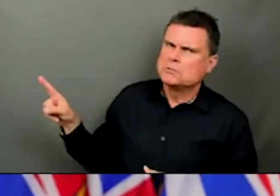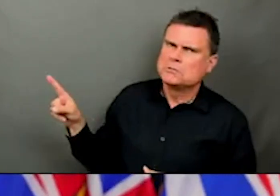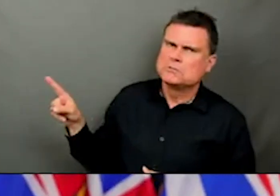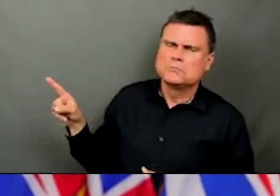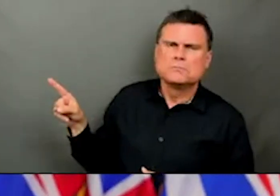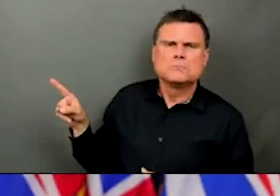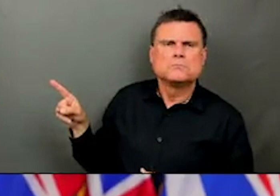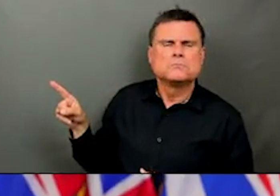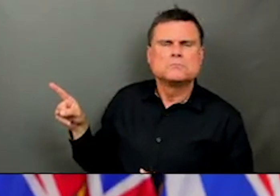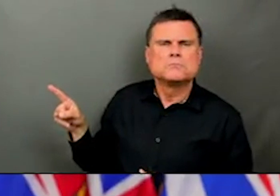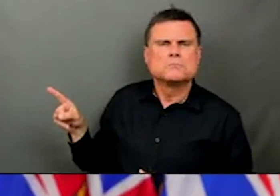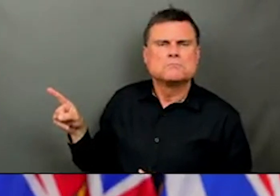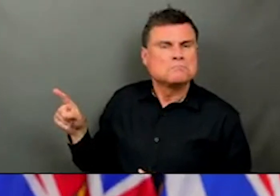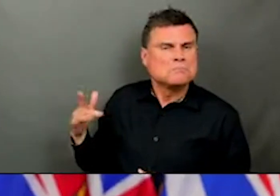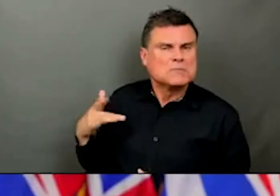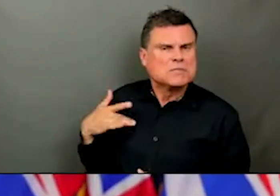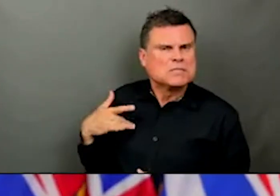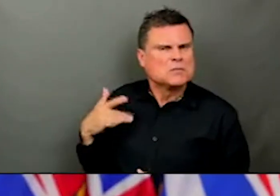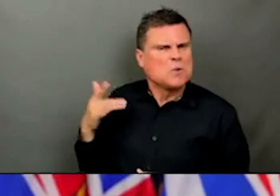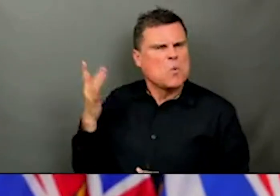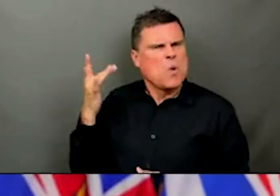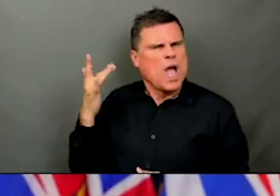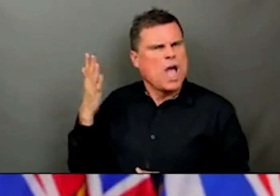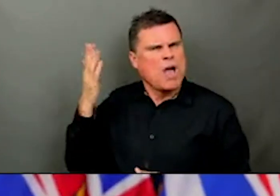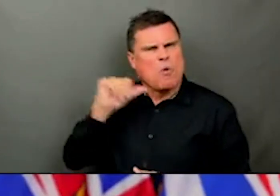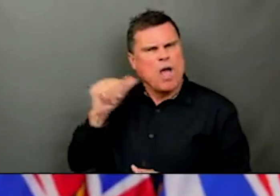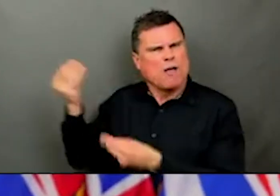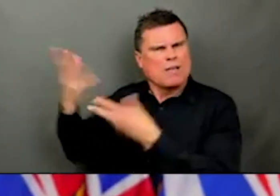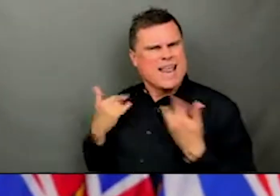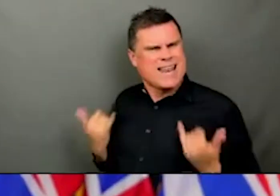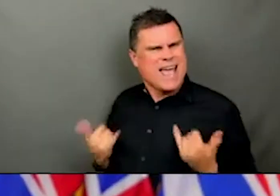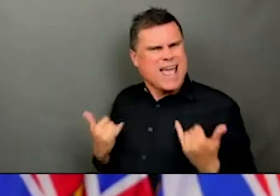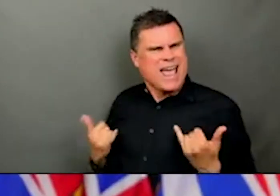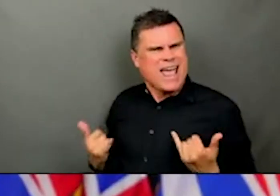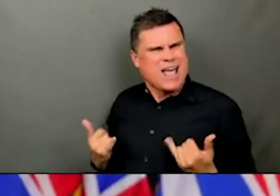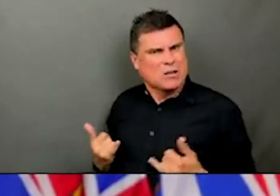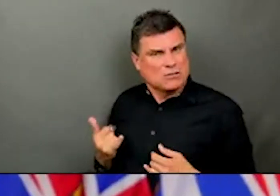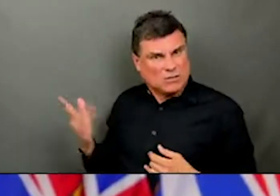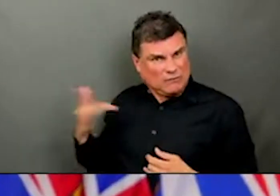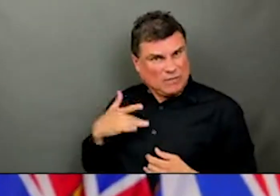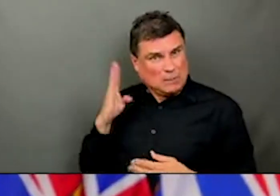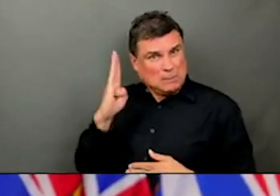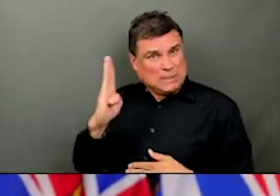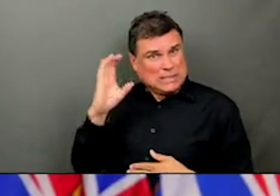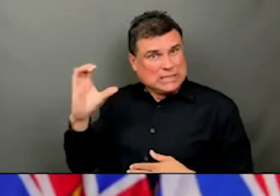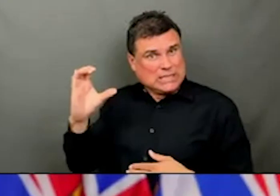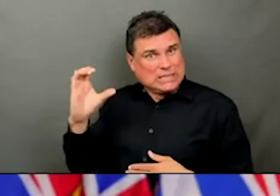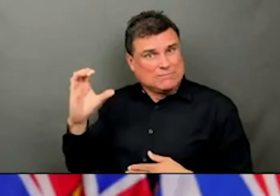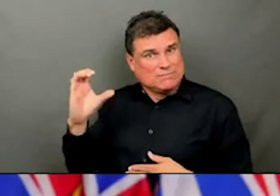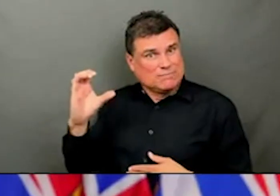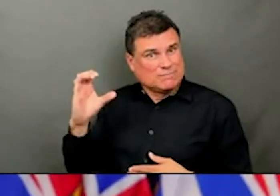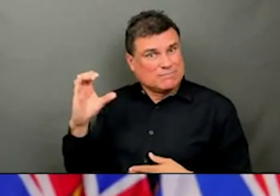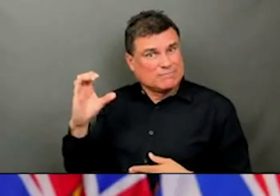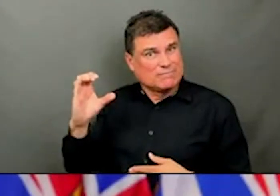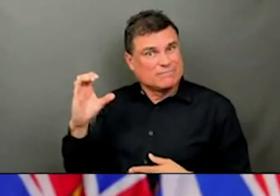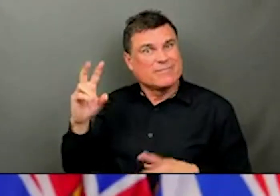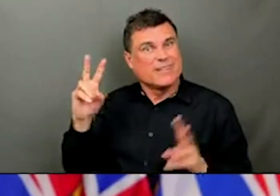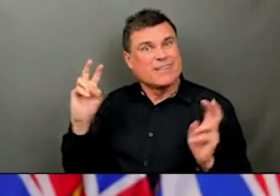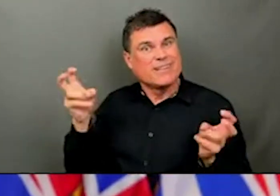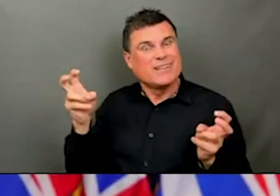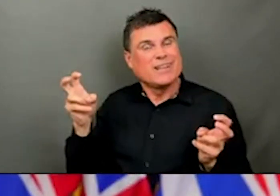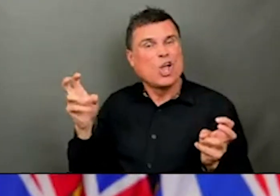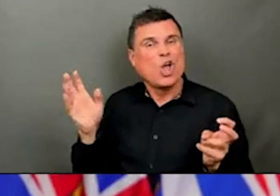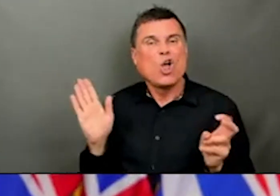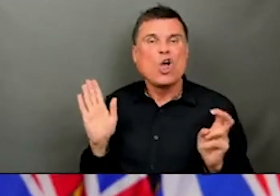Columbians shouldn't be given that detail now. Are you concerned that they will not hear the details around the fact that they have to wait?